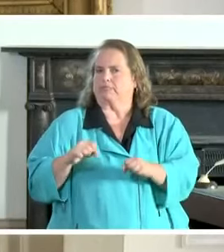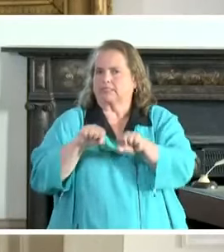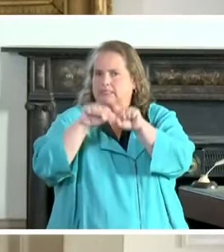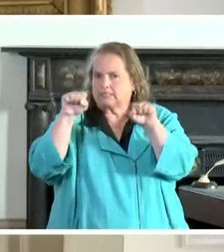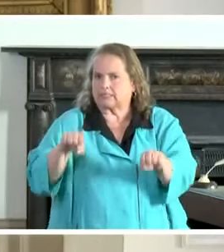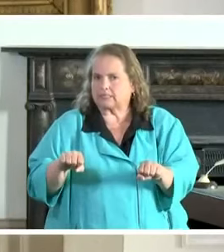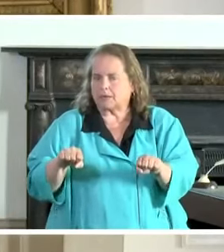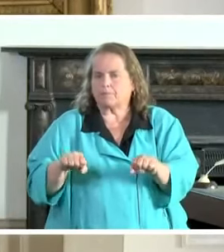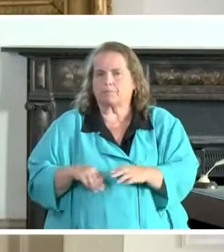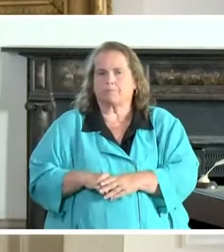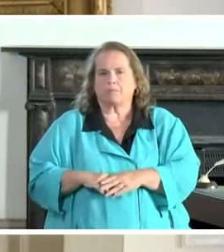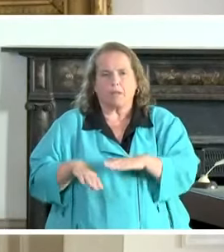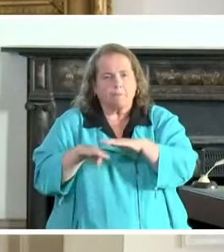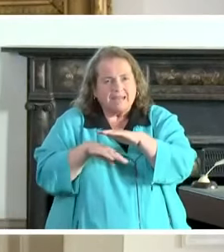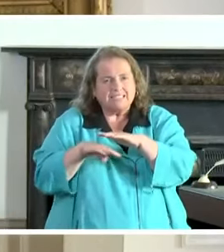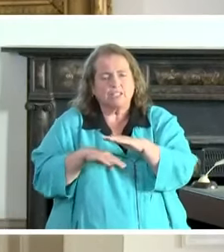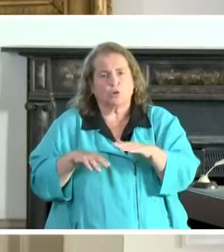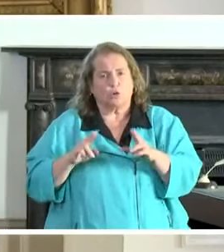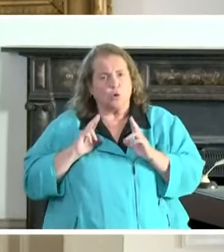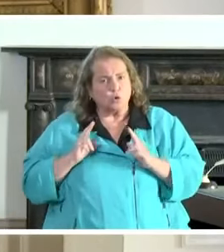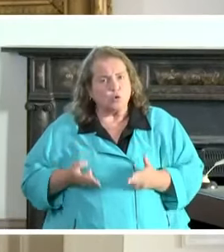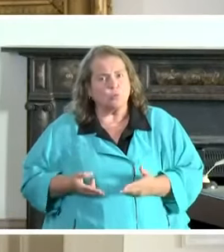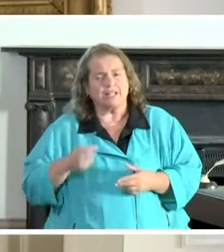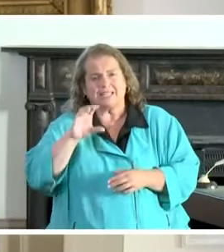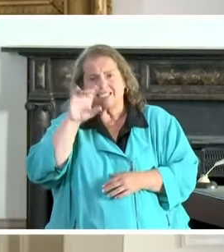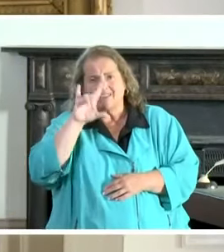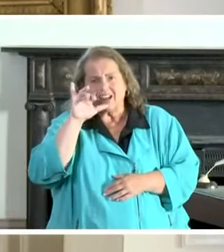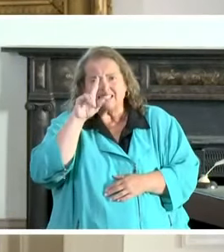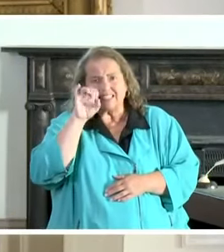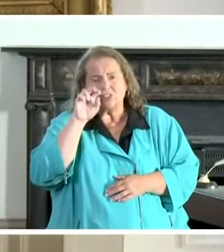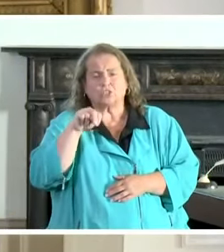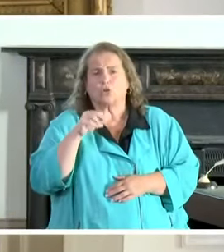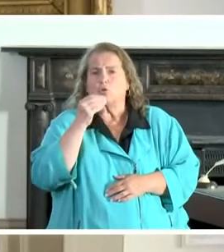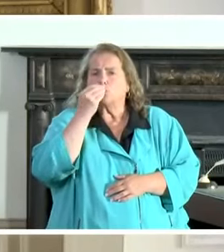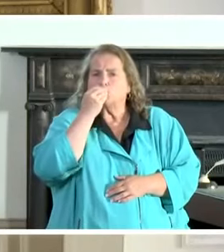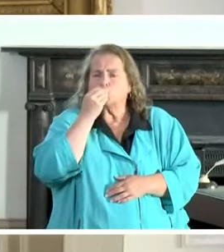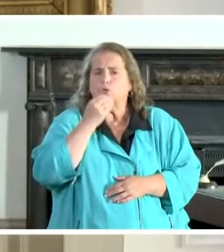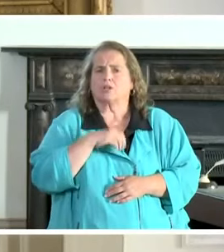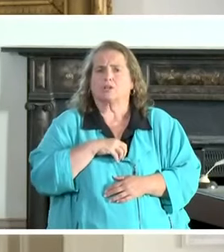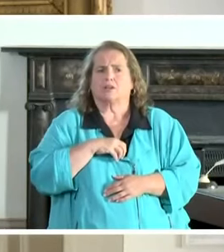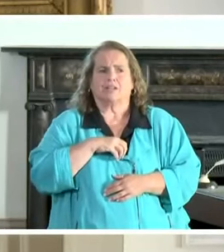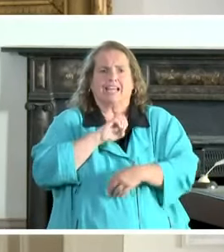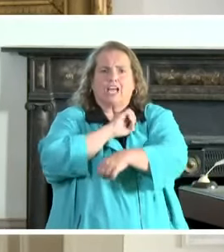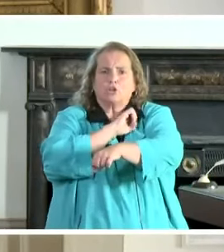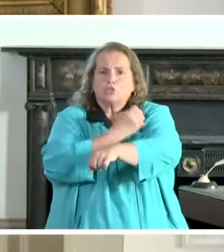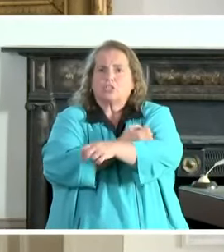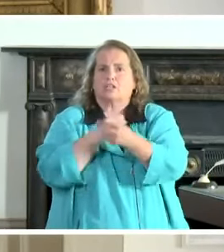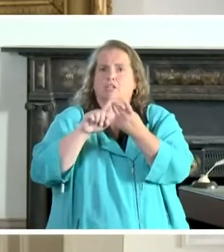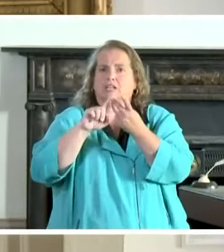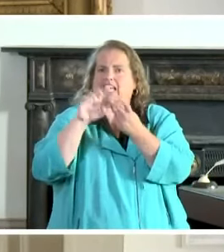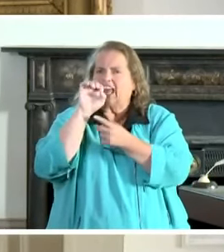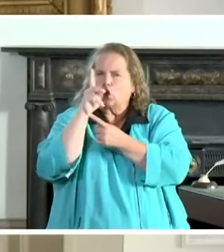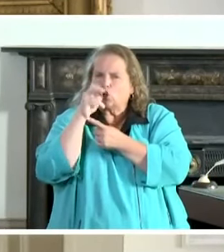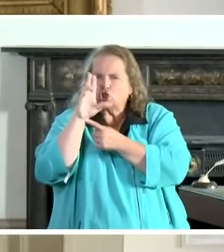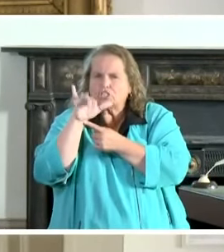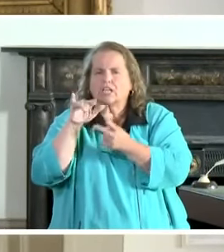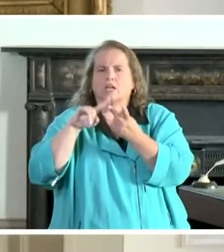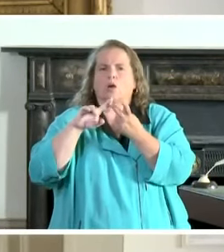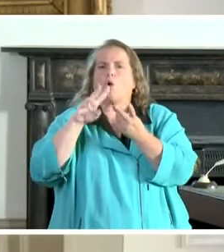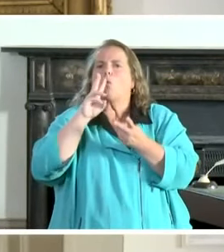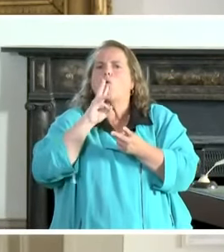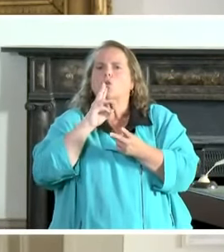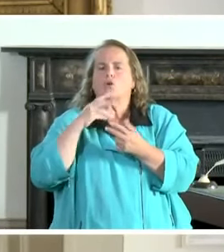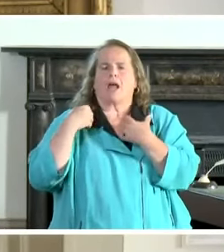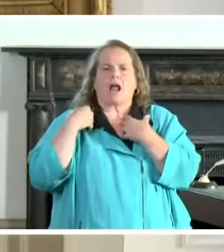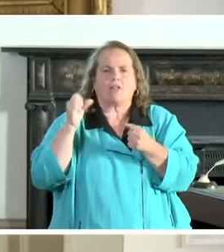basic human civilization, you know, pillars of human civilization, food, energy, water, healthcare. And we're seeing the